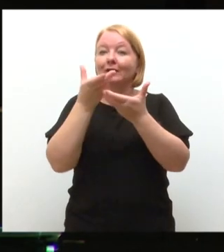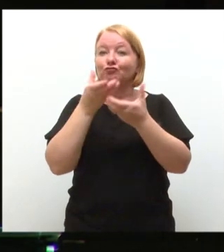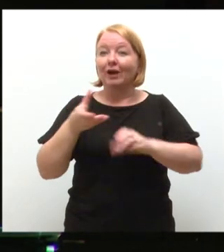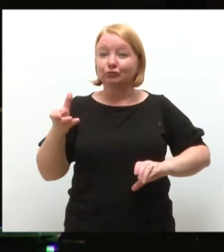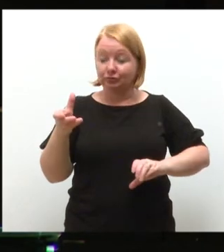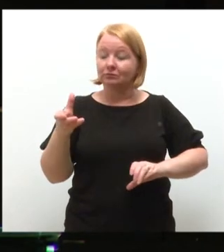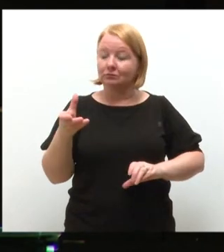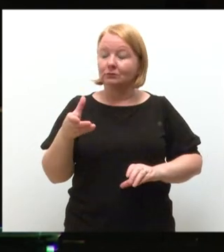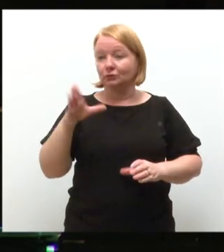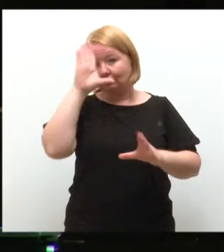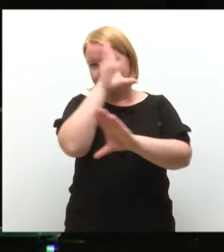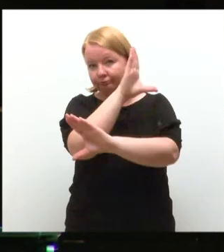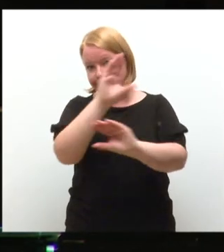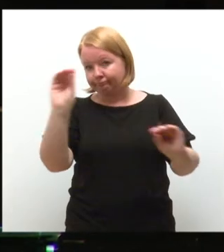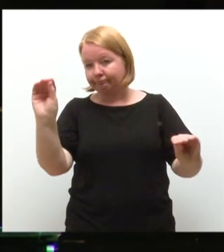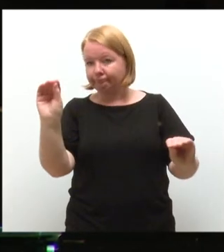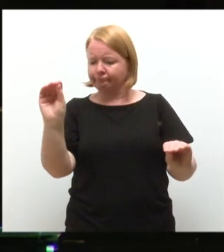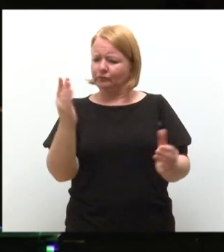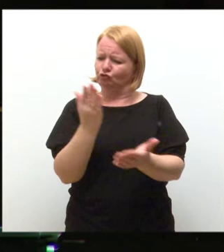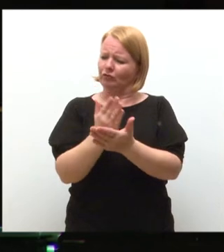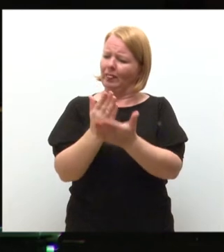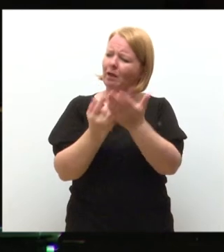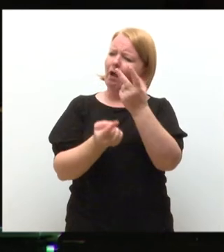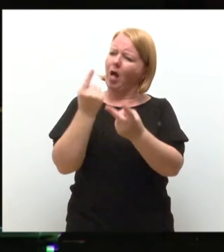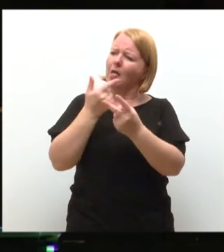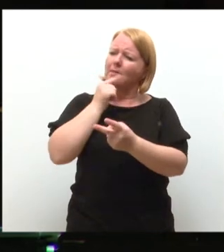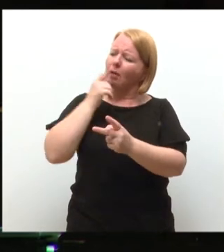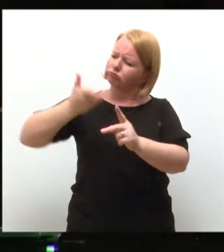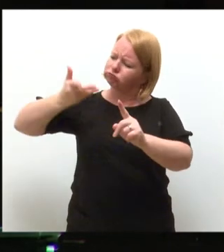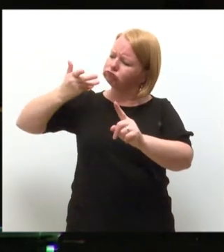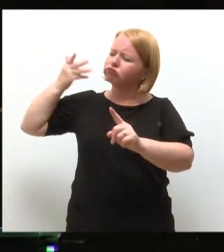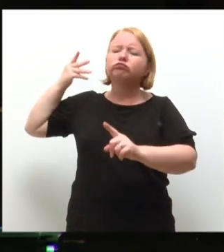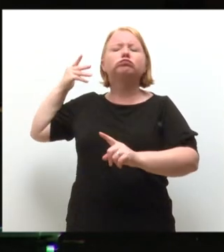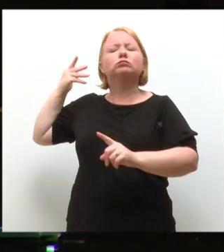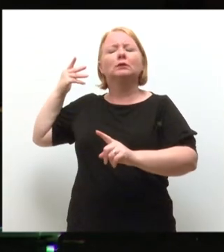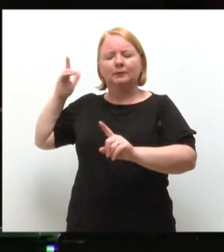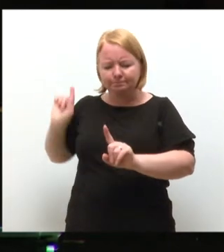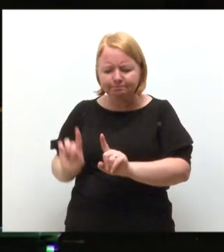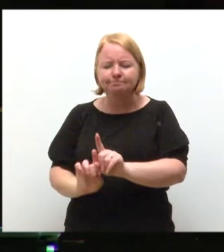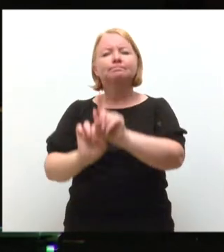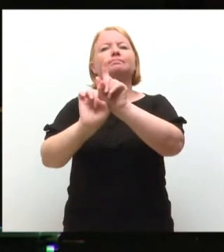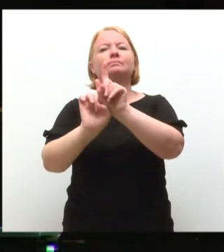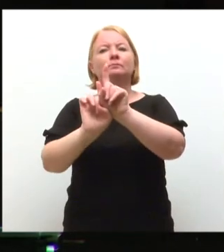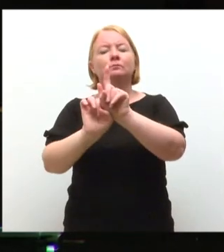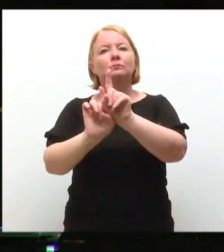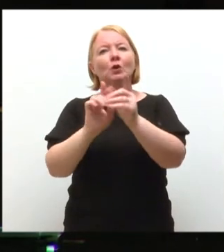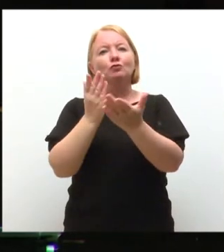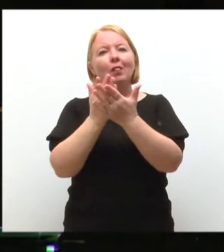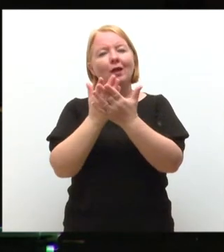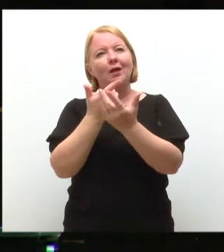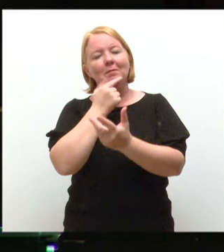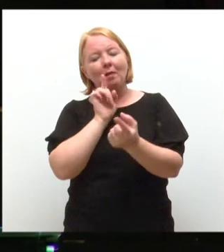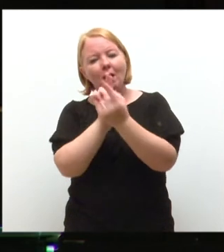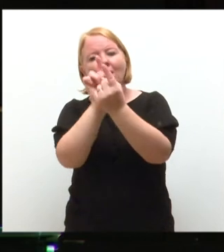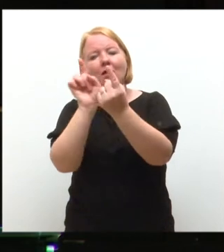she reminded us all that we stand on the shoulders of others gone before. She made such a strong impression on everyone she